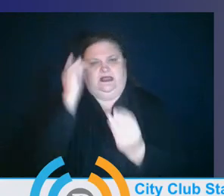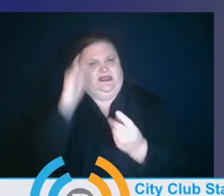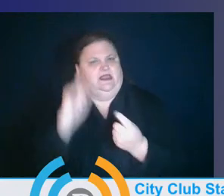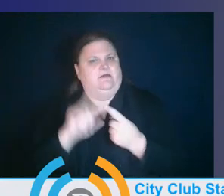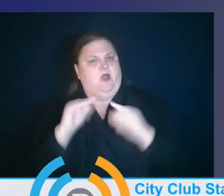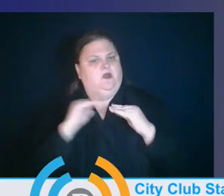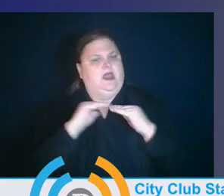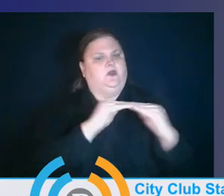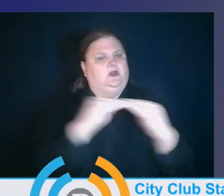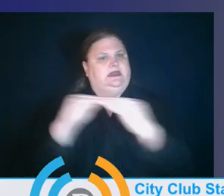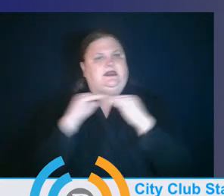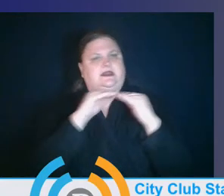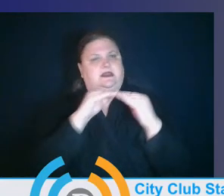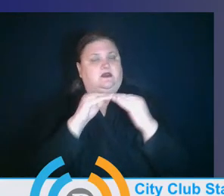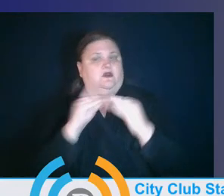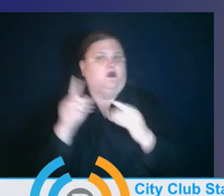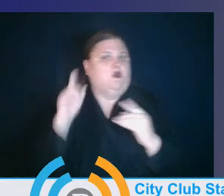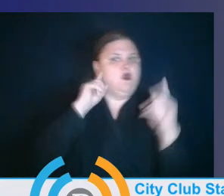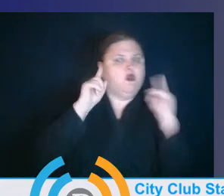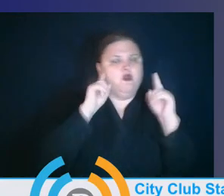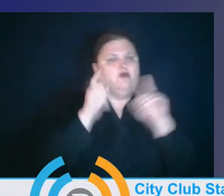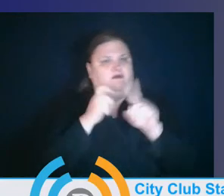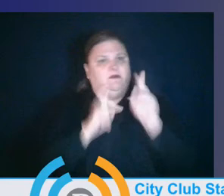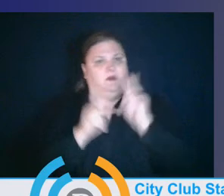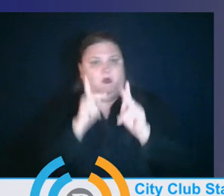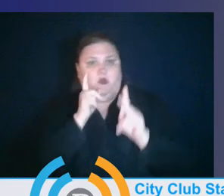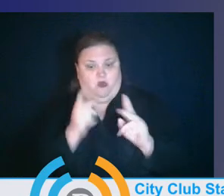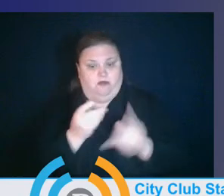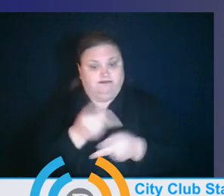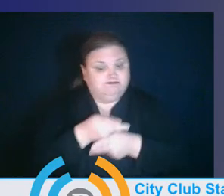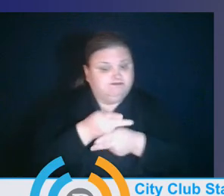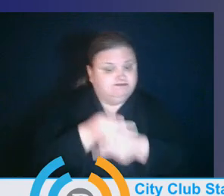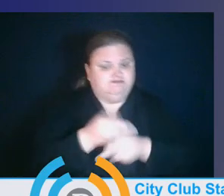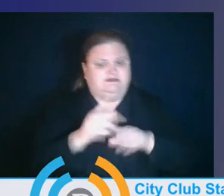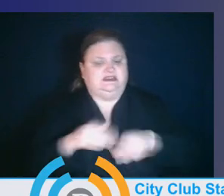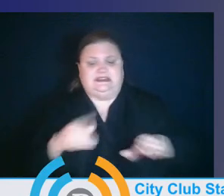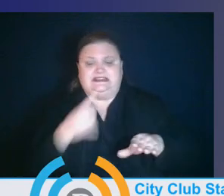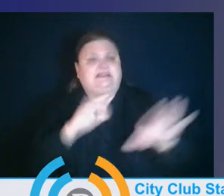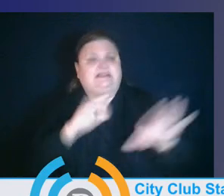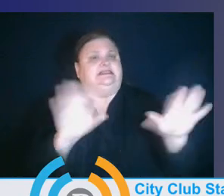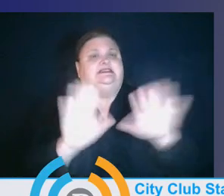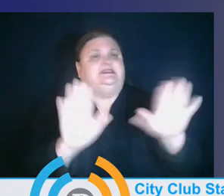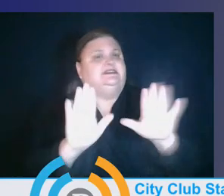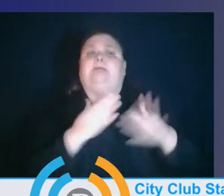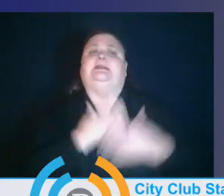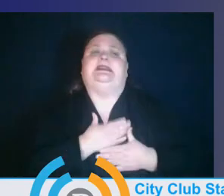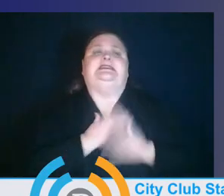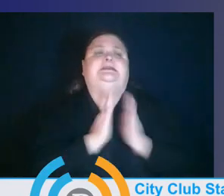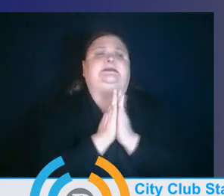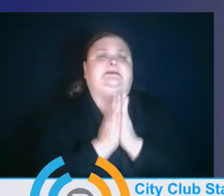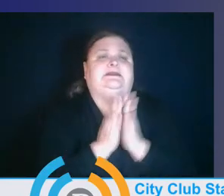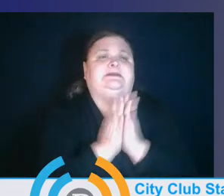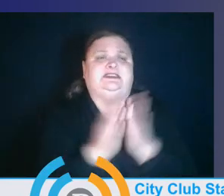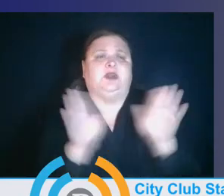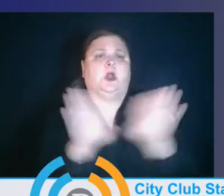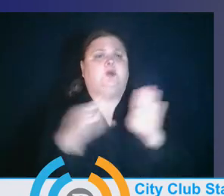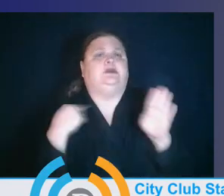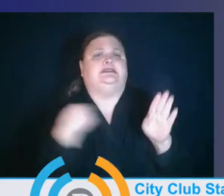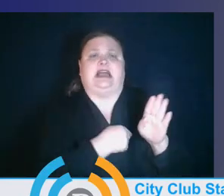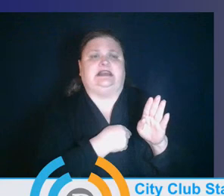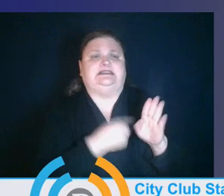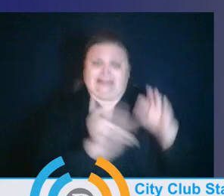from child care providers things like, please don't close us, please close us. K-12 is closed and we are scared